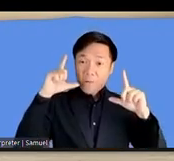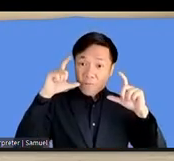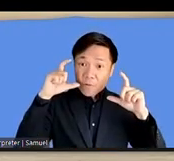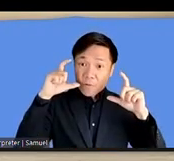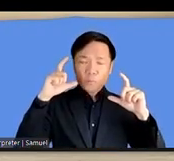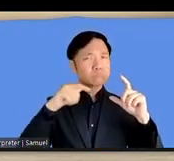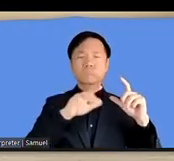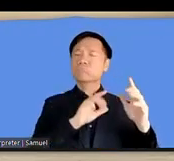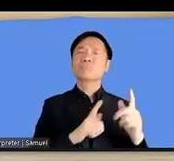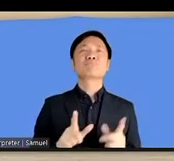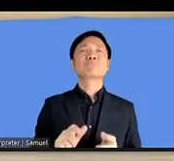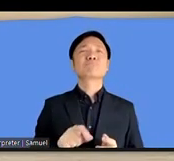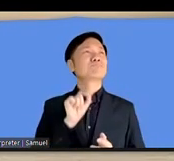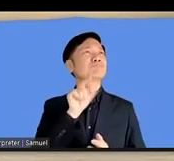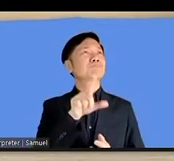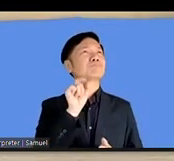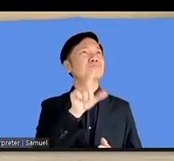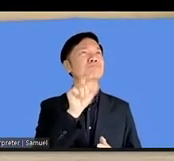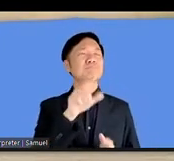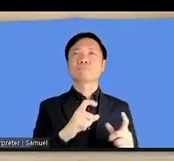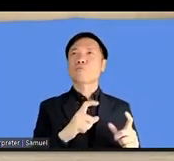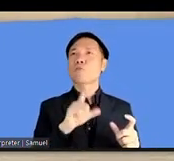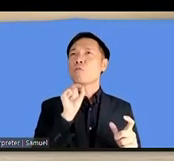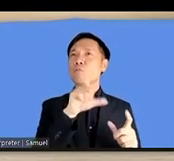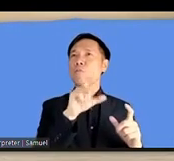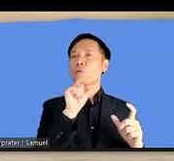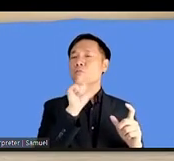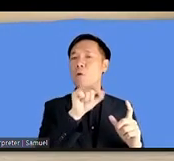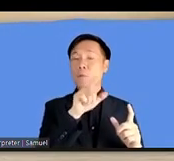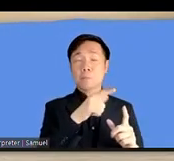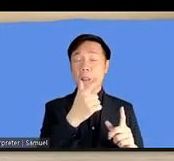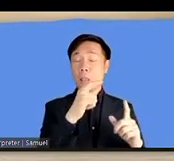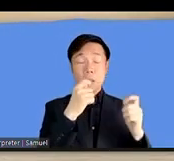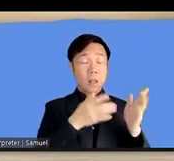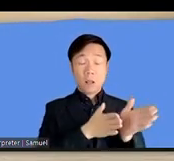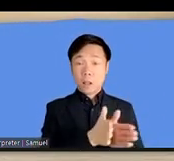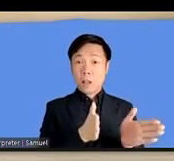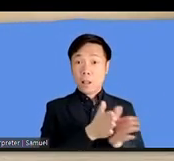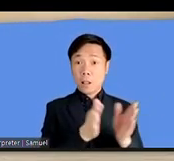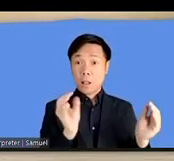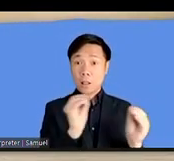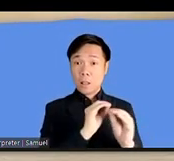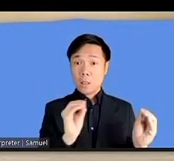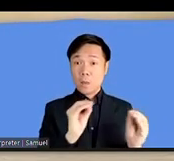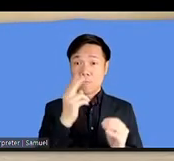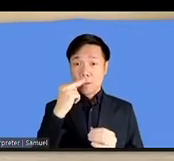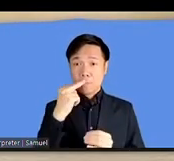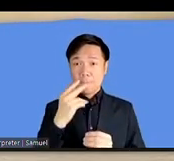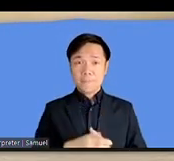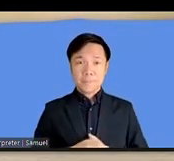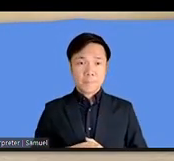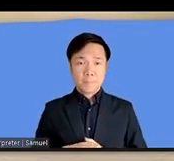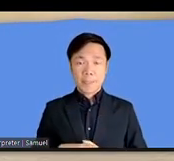that they don't understand that this has to be done. Judith. Theodore? I would,